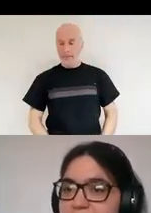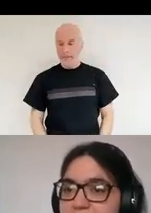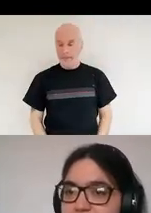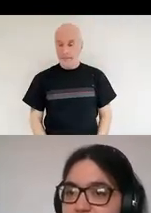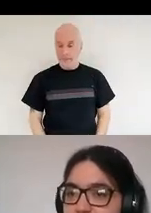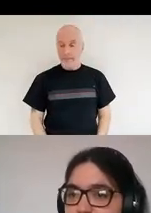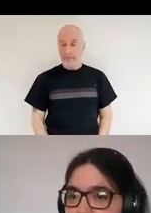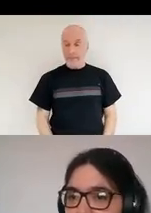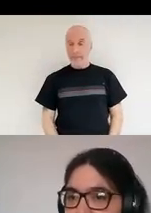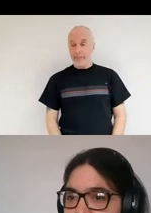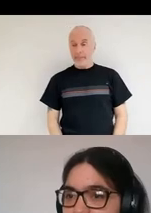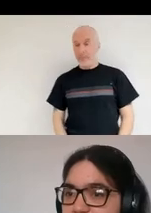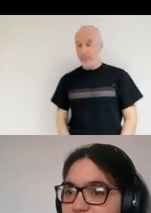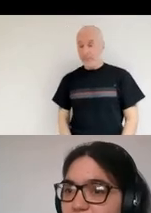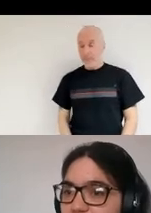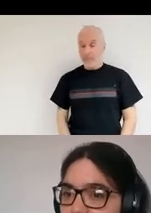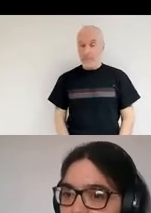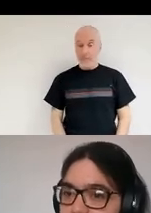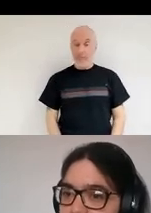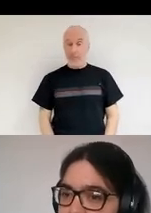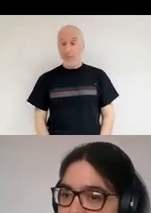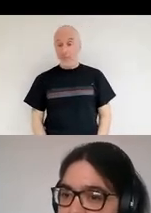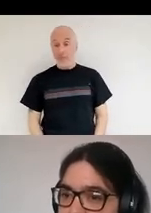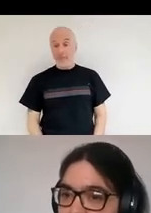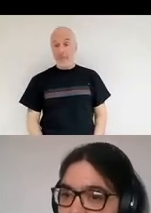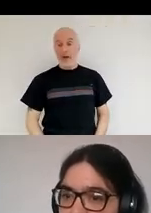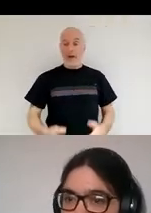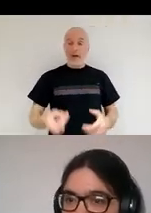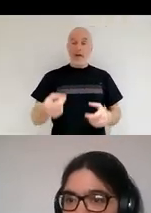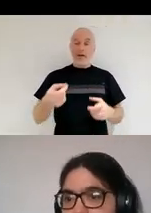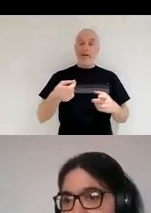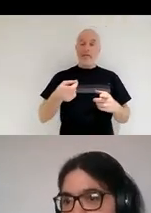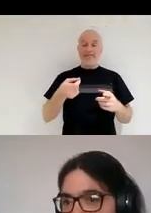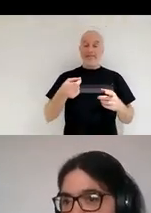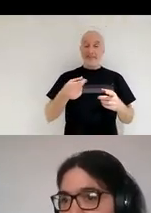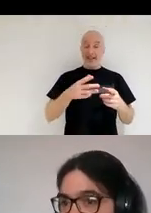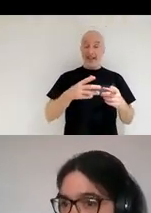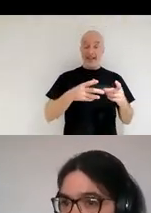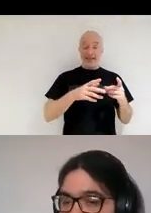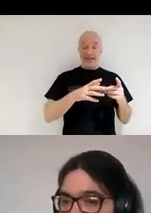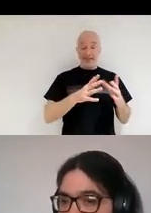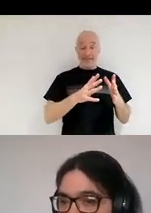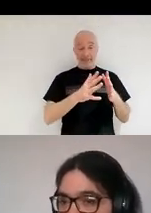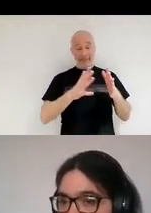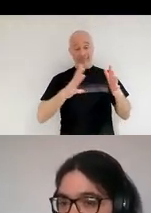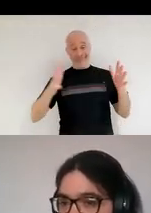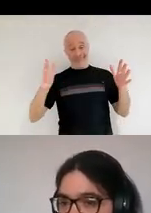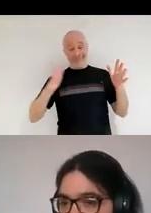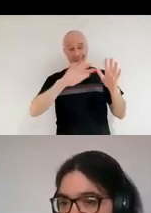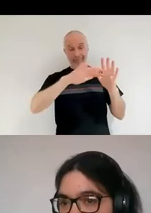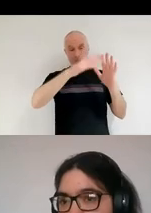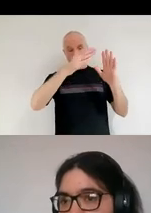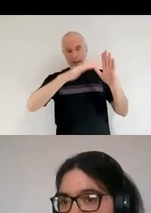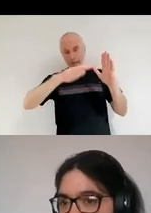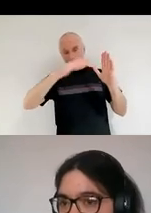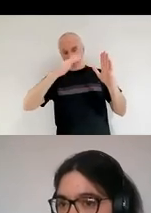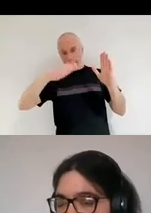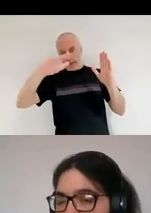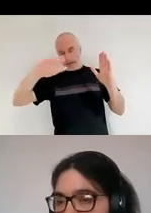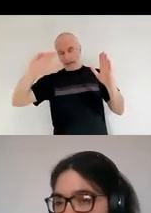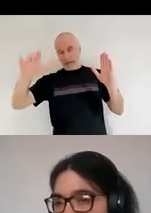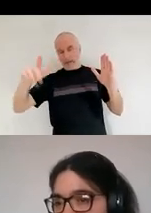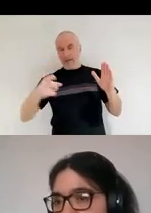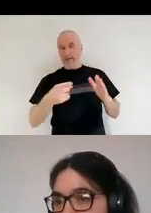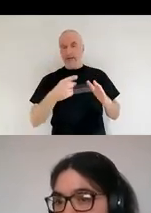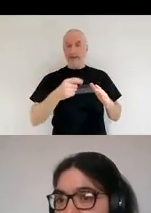trying to explain with the very long wavelength lights. So light has a bunch of different wavelengths. So things like